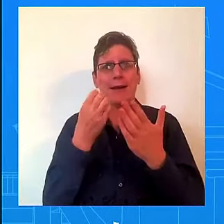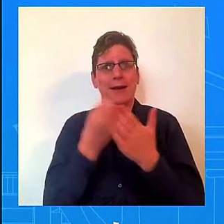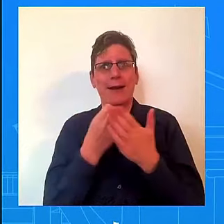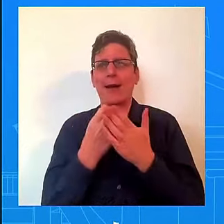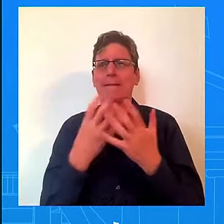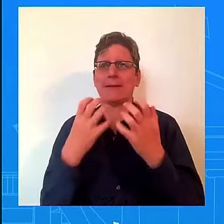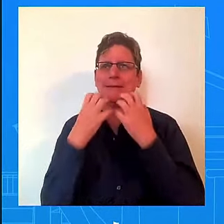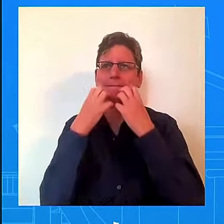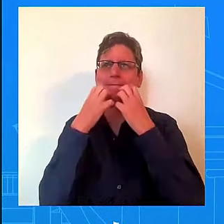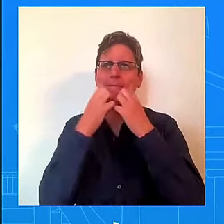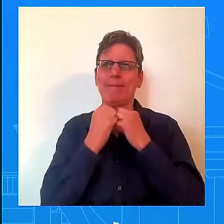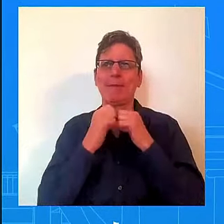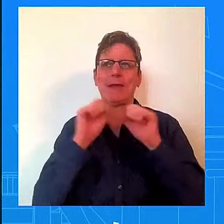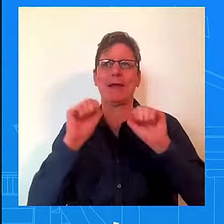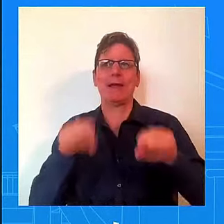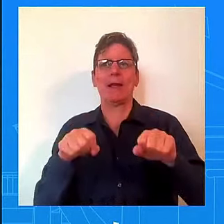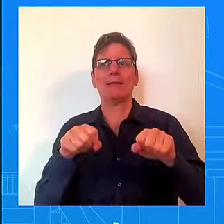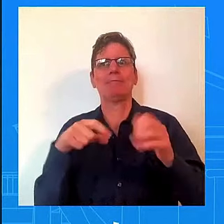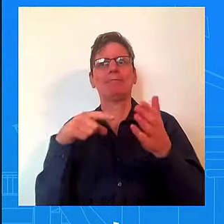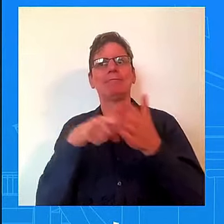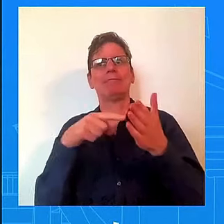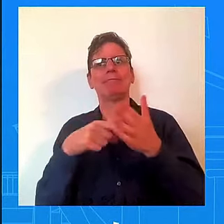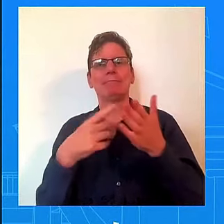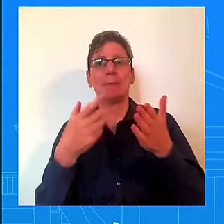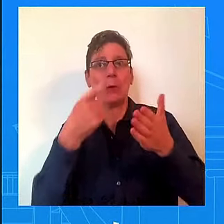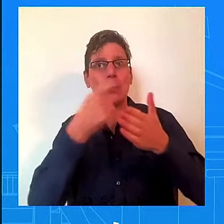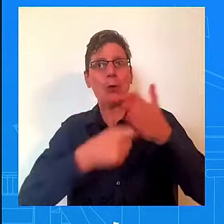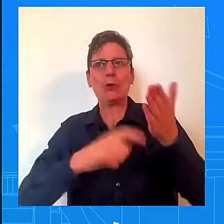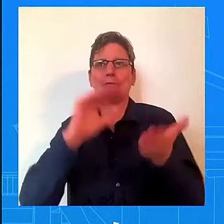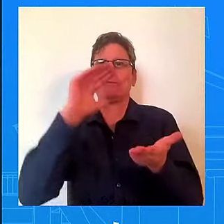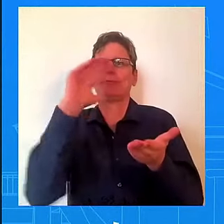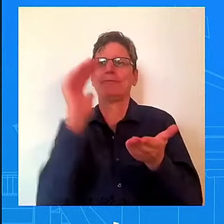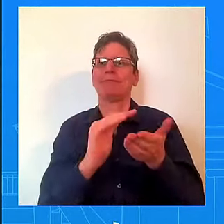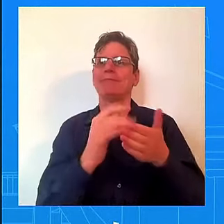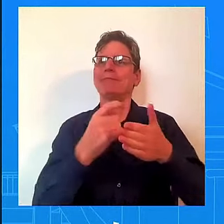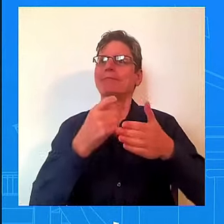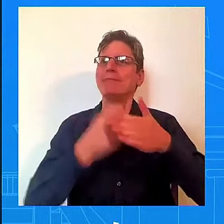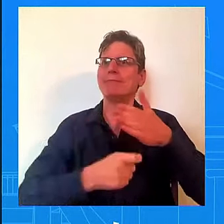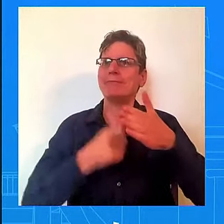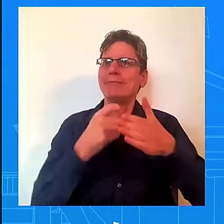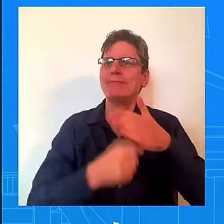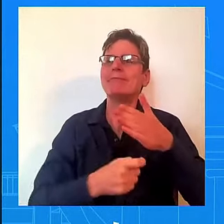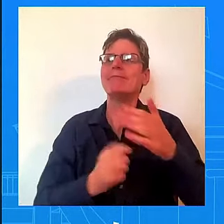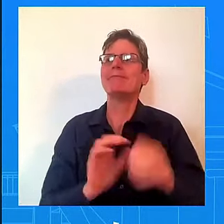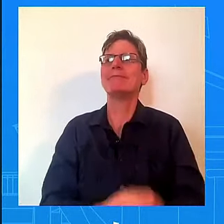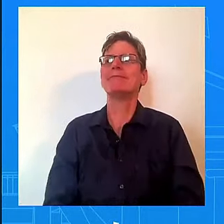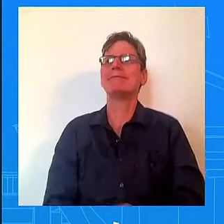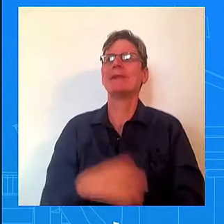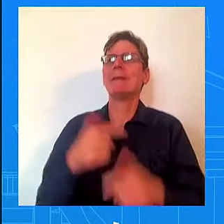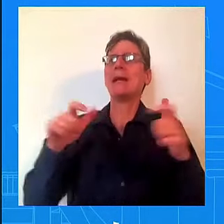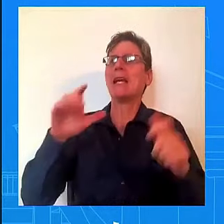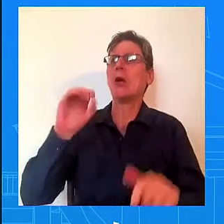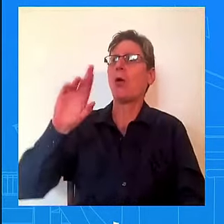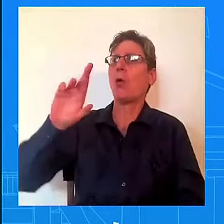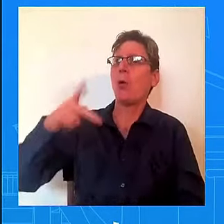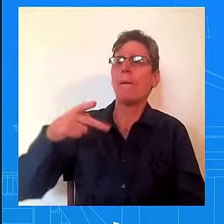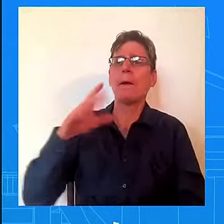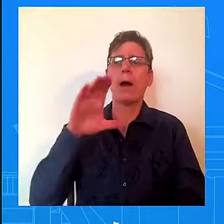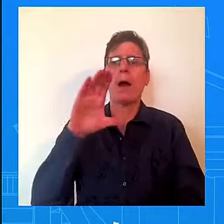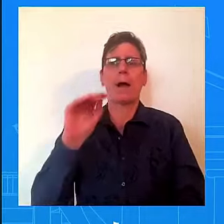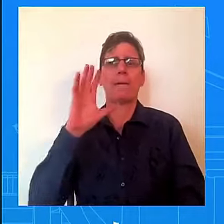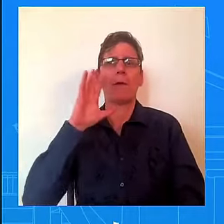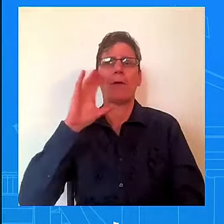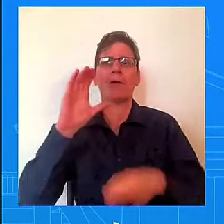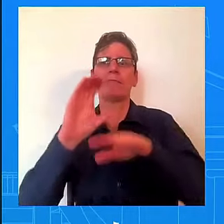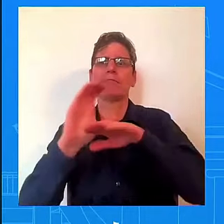make sure that big corporations and billionaires pay their fair share. And we want to make sure that we build an economy that works for all – from the bottom up,